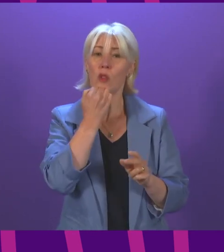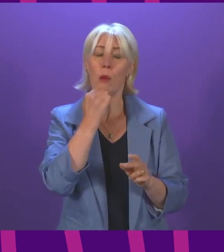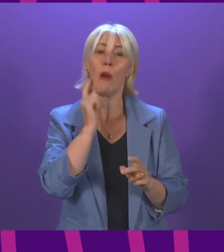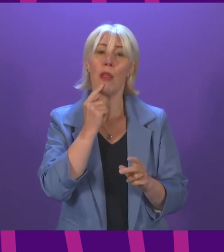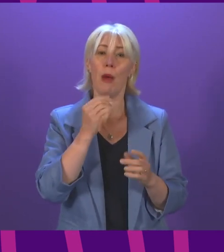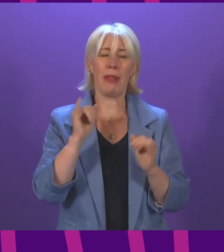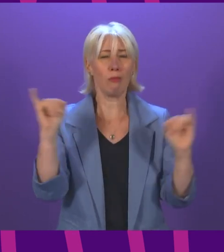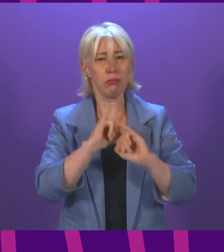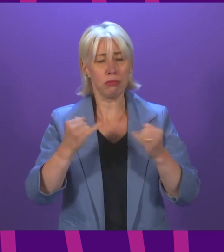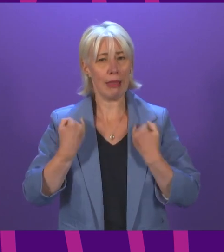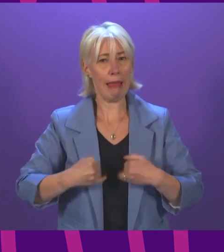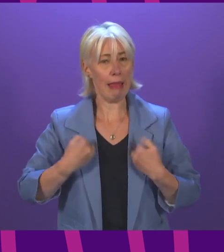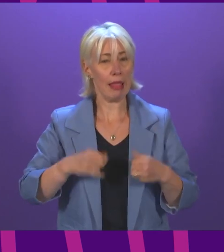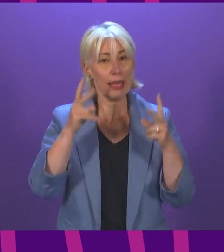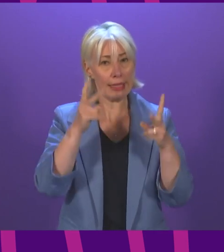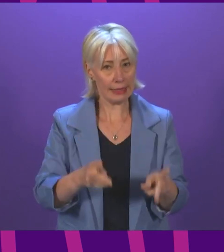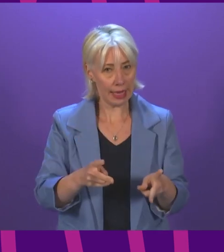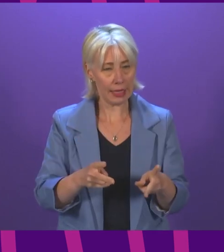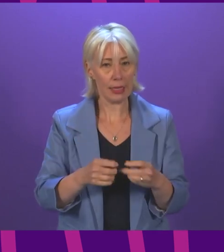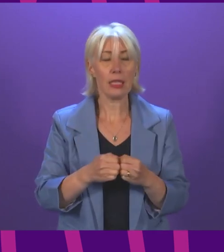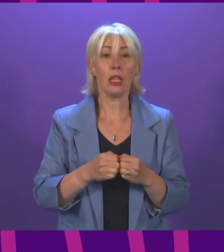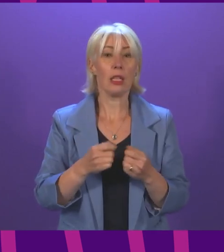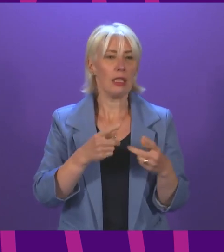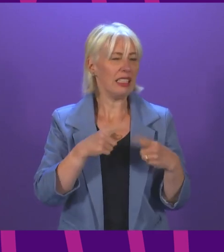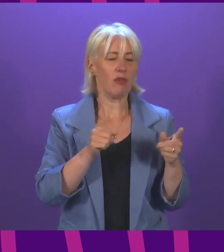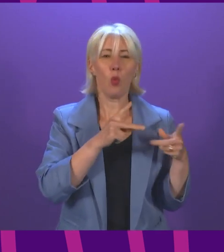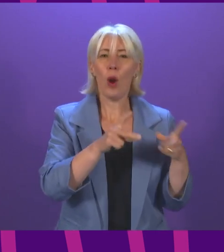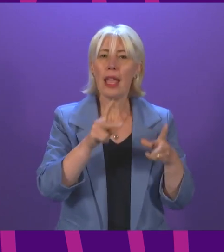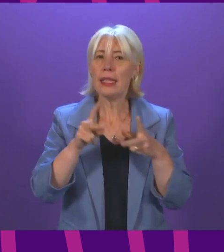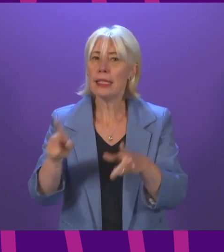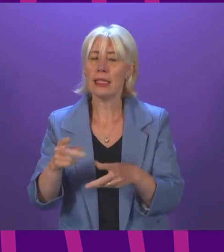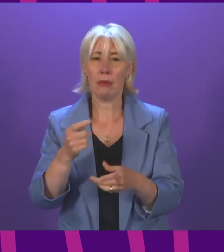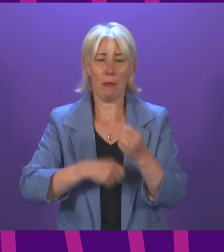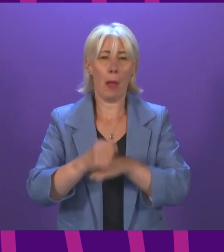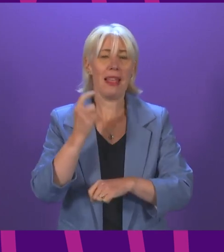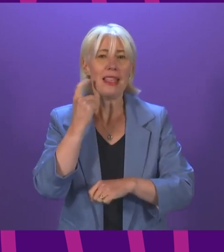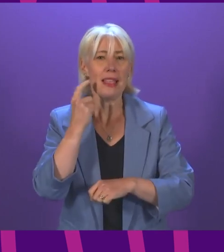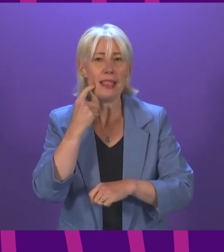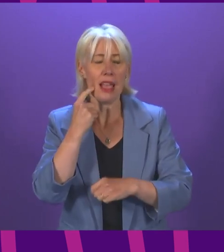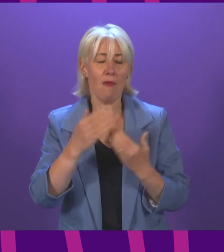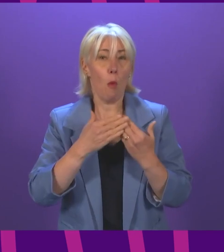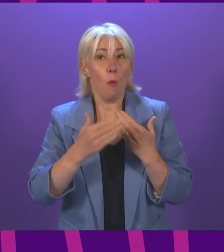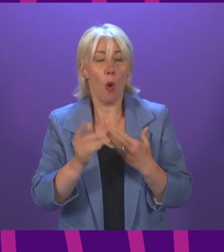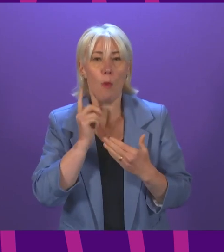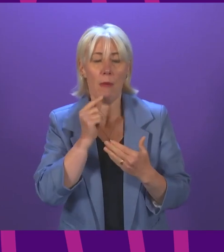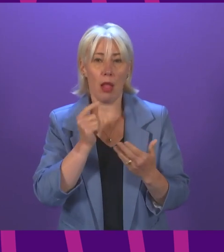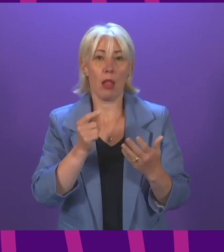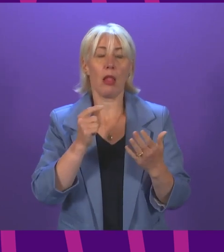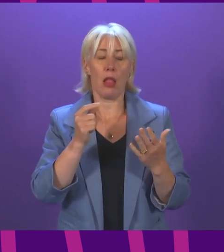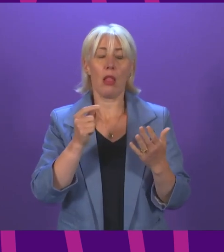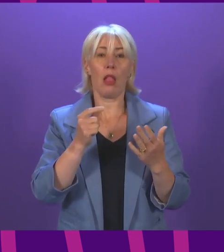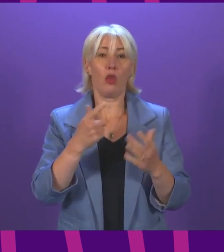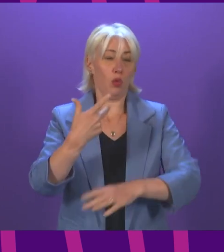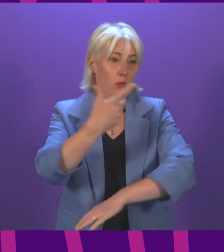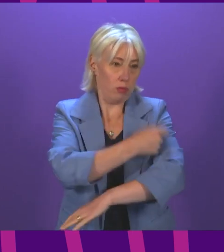from COVID-19, delivered in a variety of ways to make it easier for more people to access them, and the level of vaccine wastage